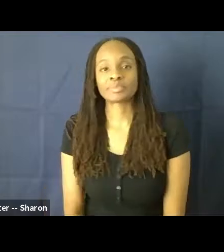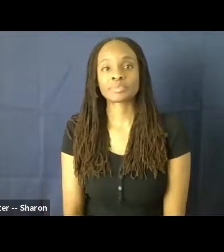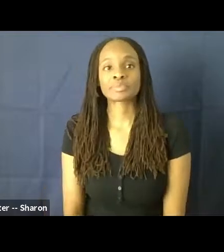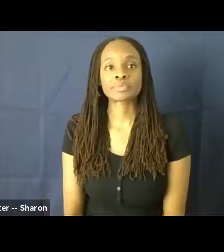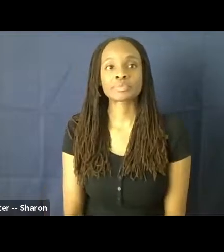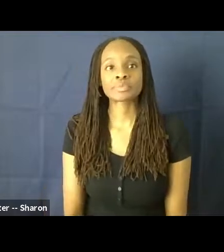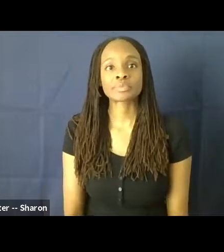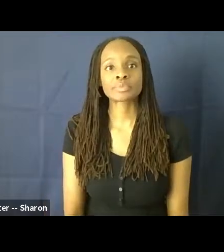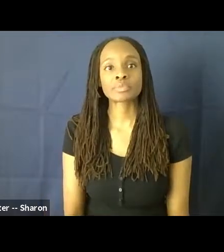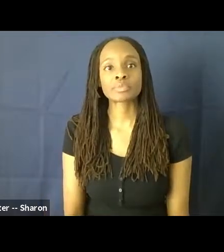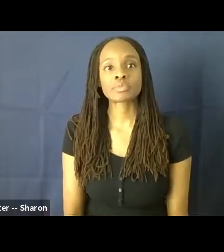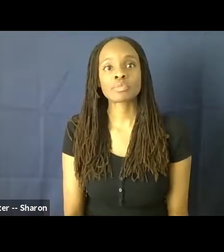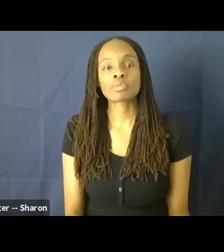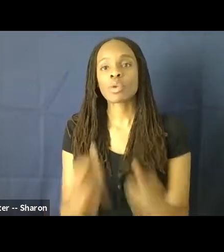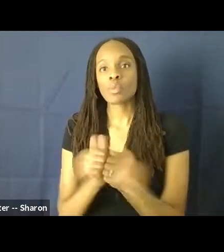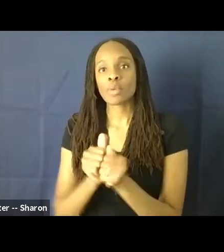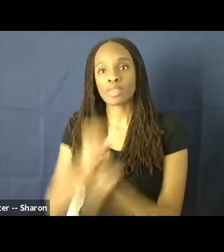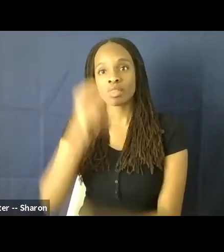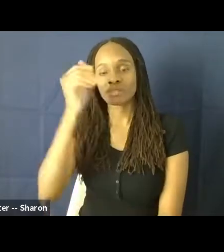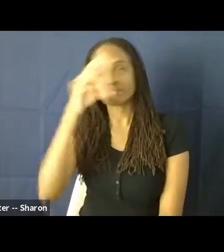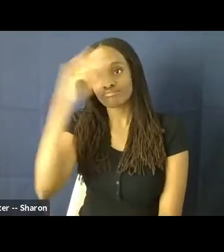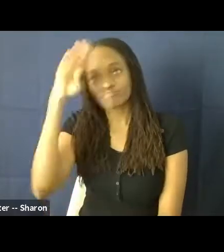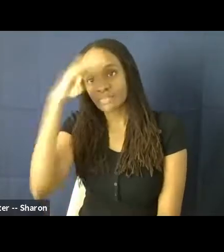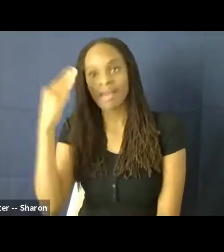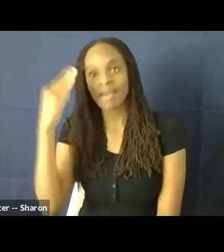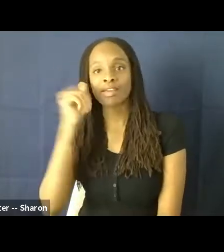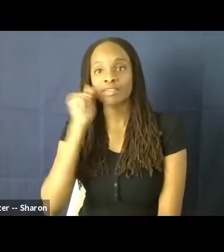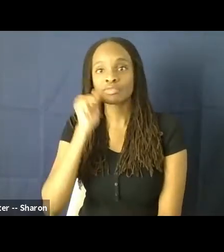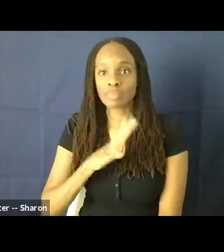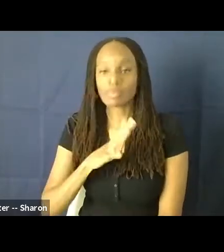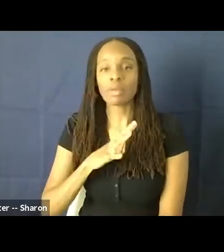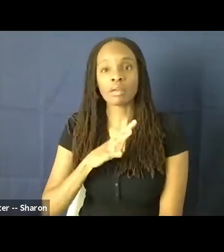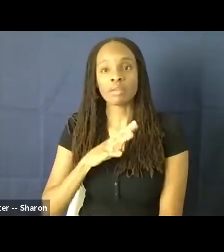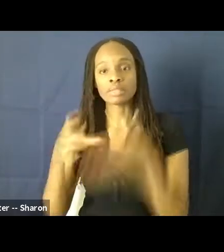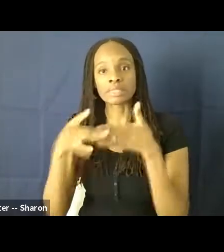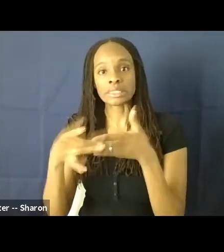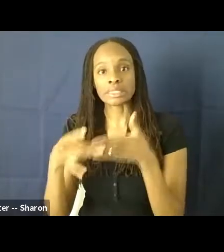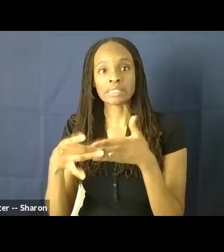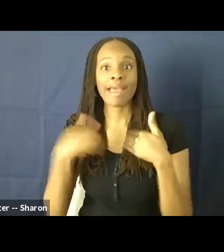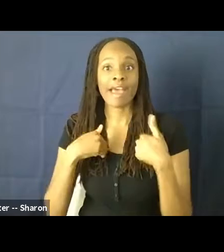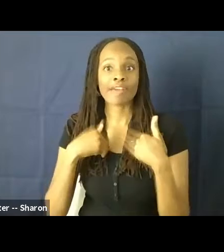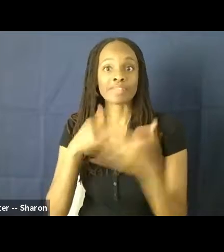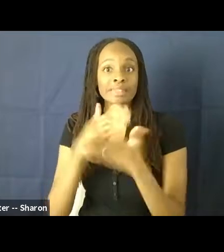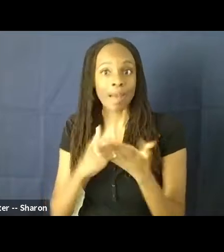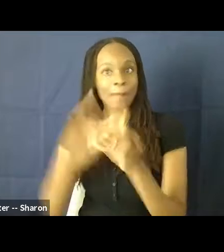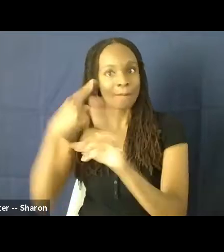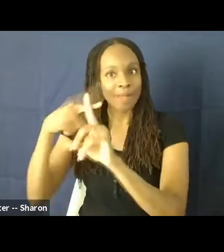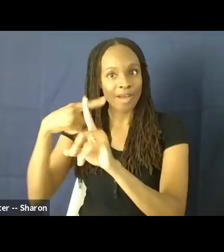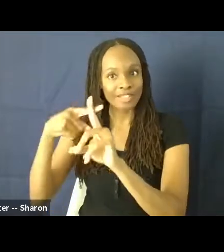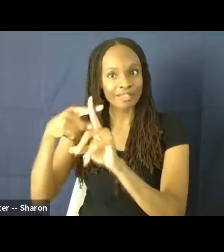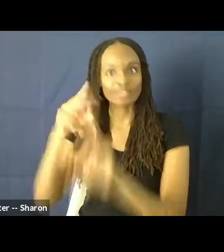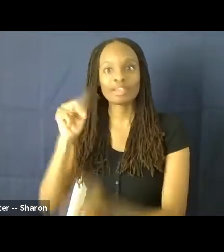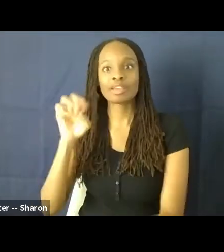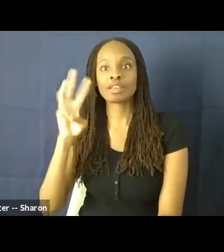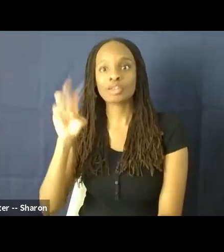So as far as black female leads go, we see that there is, you know, some positive news that in our